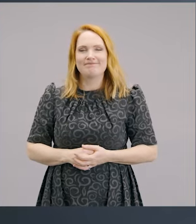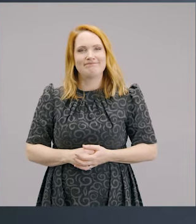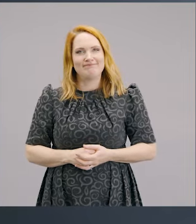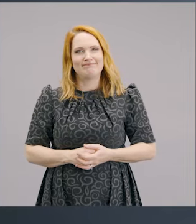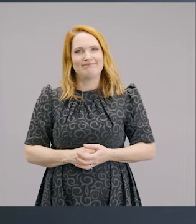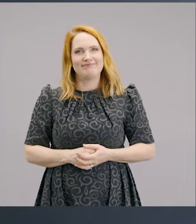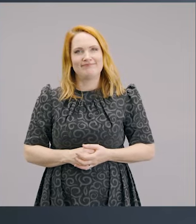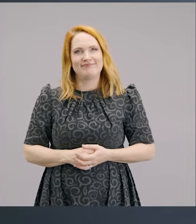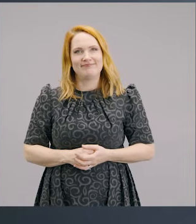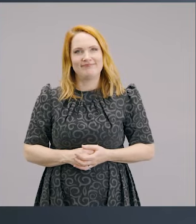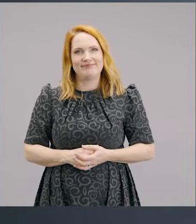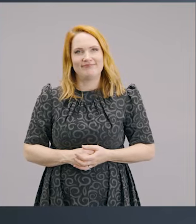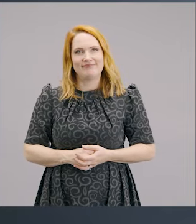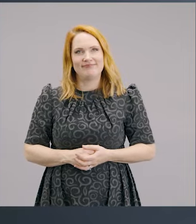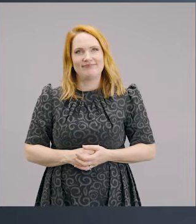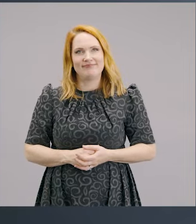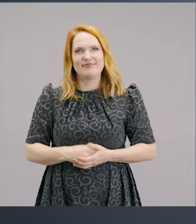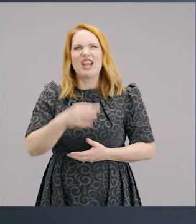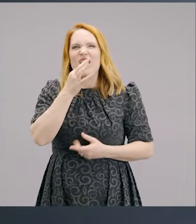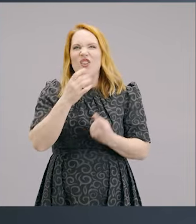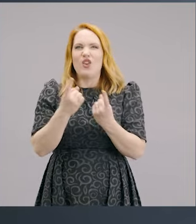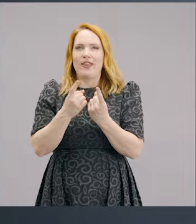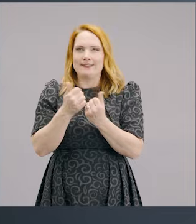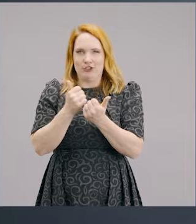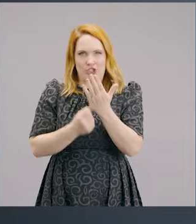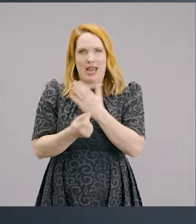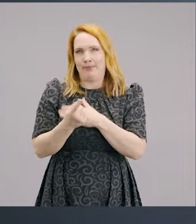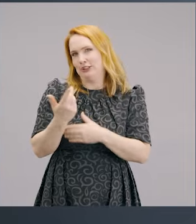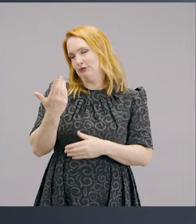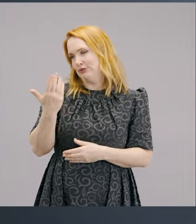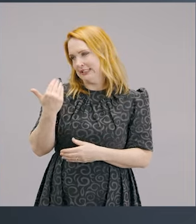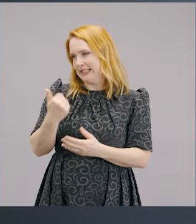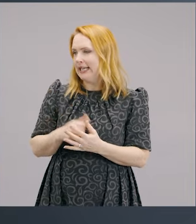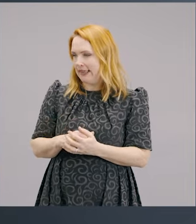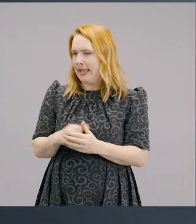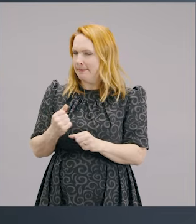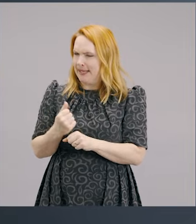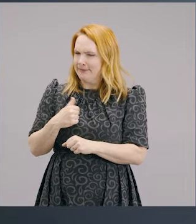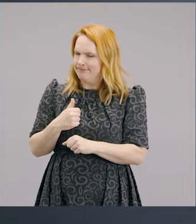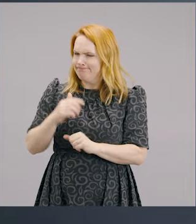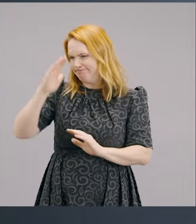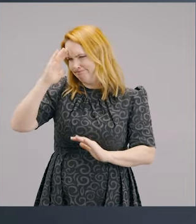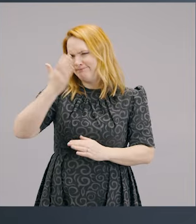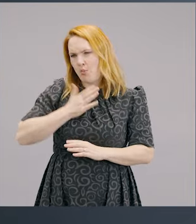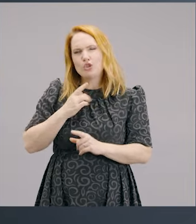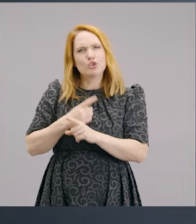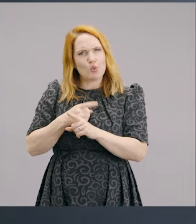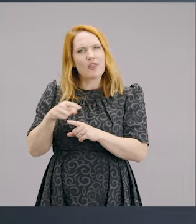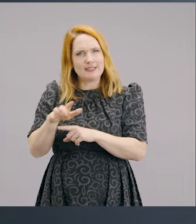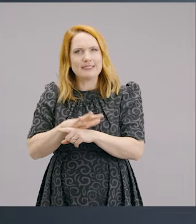So I wanna just, a few things have happened just recently that have spurred me to talk about this.